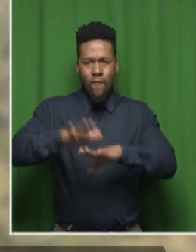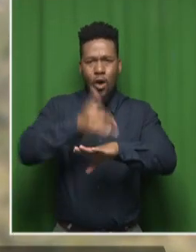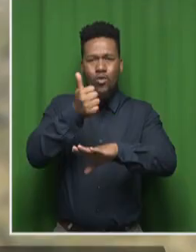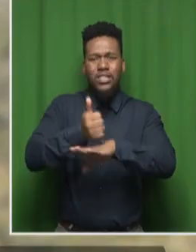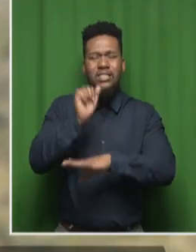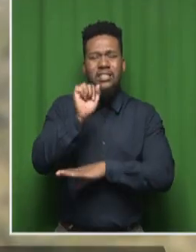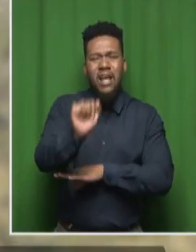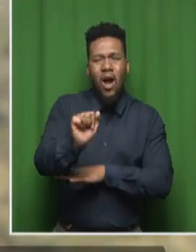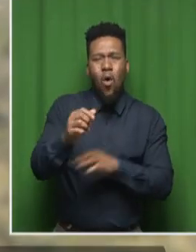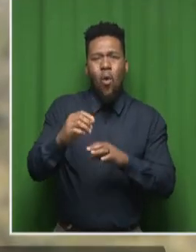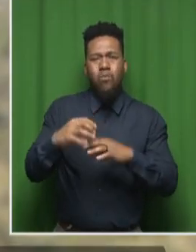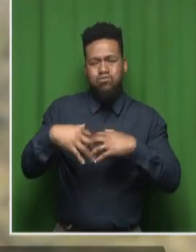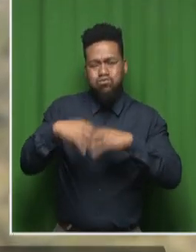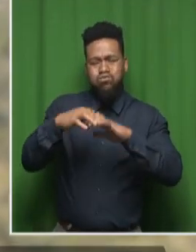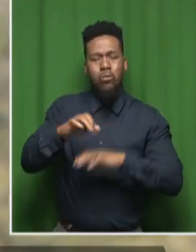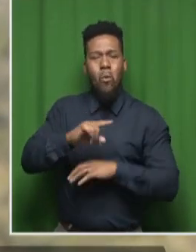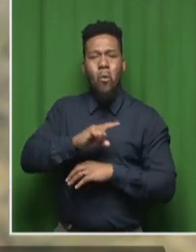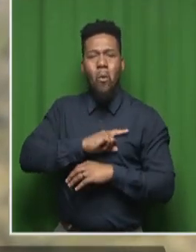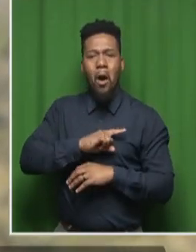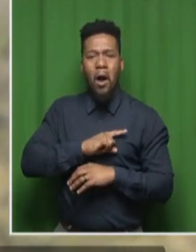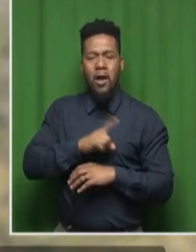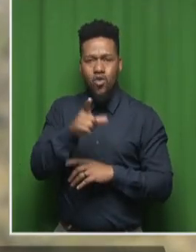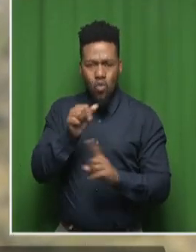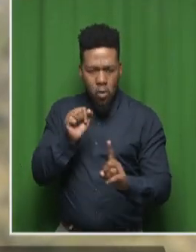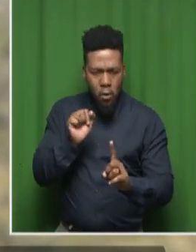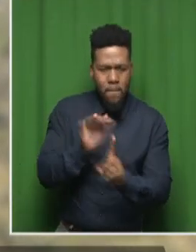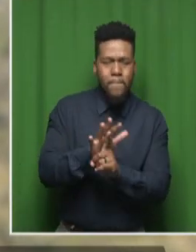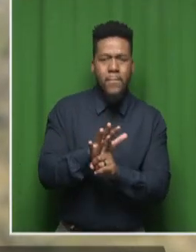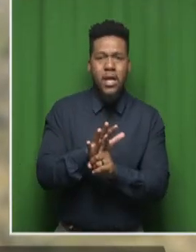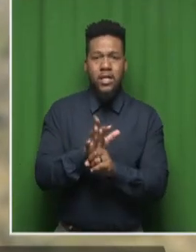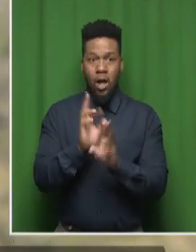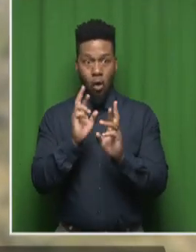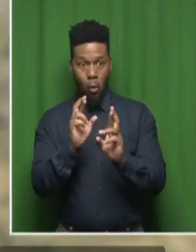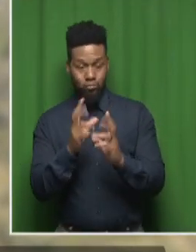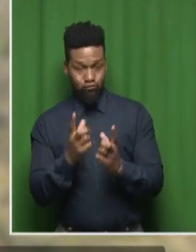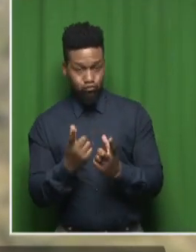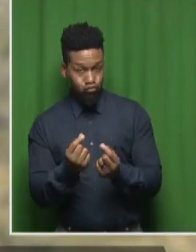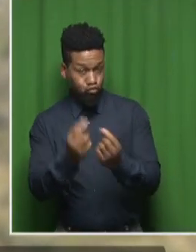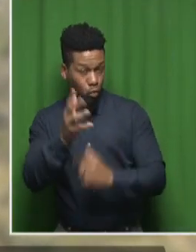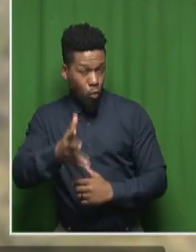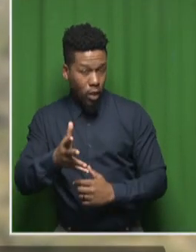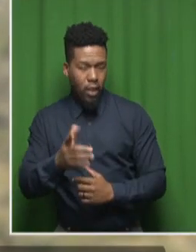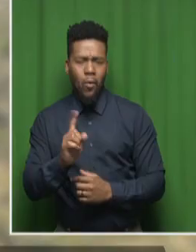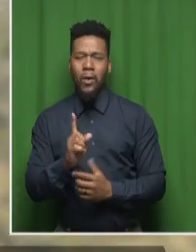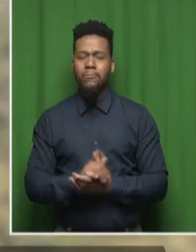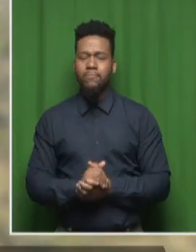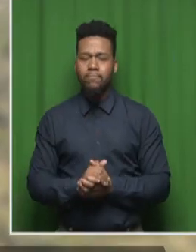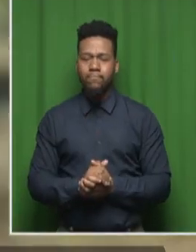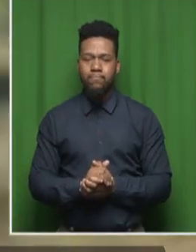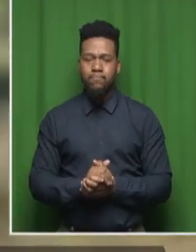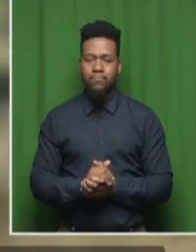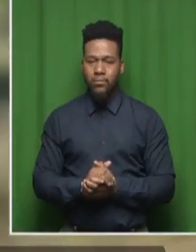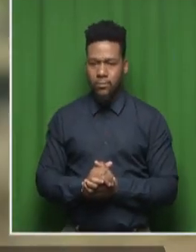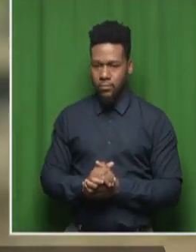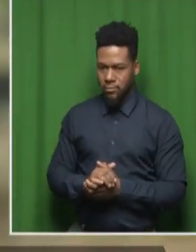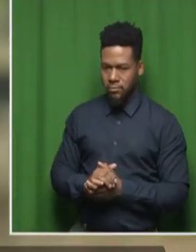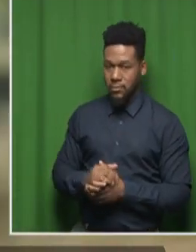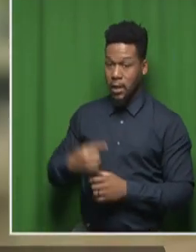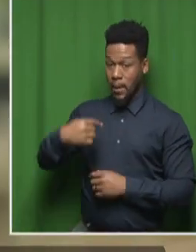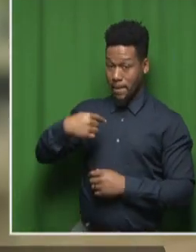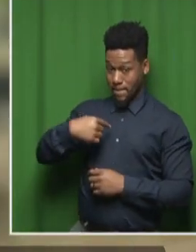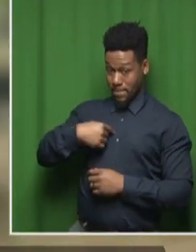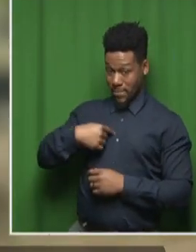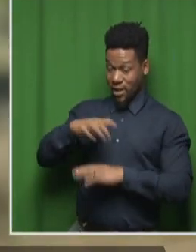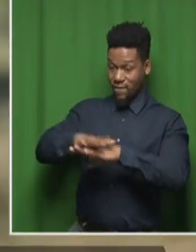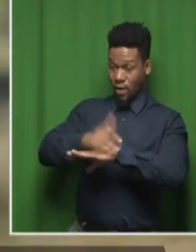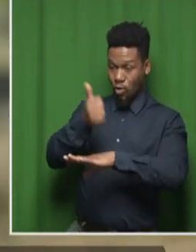the onset of it, the impact that you also hope to have through this initiative. So, I started my foundation, Unamandla